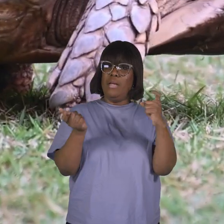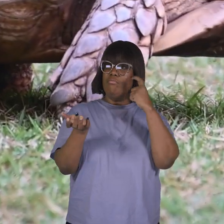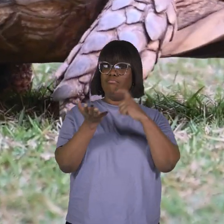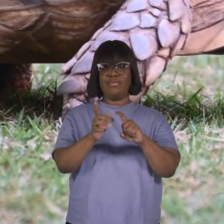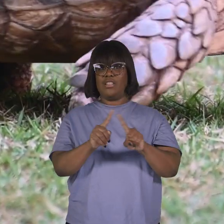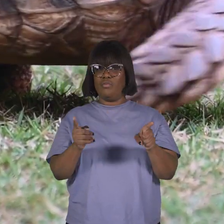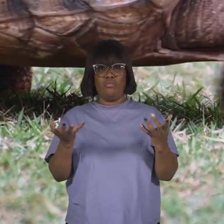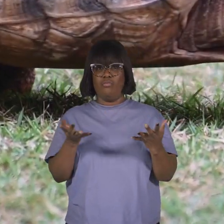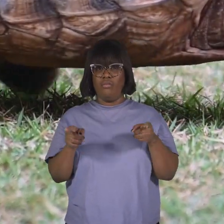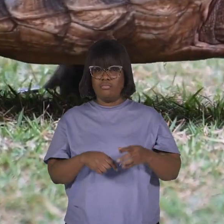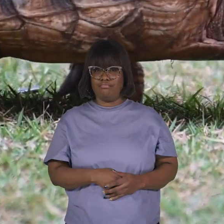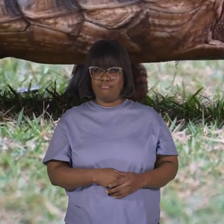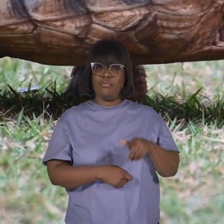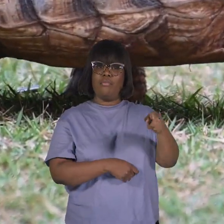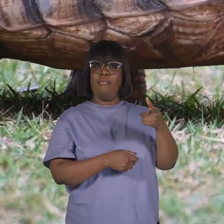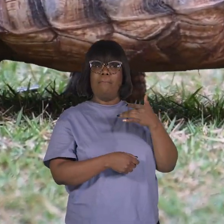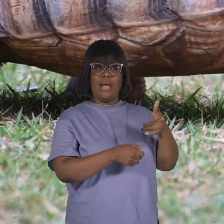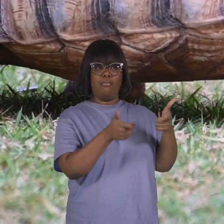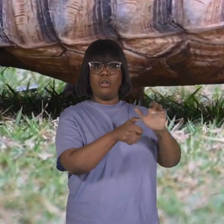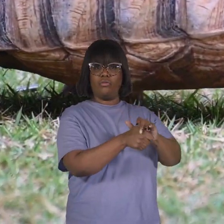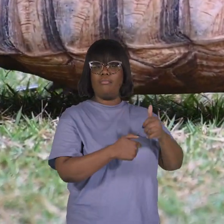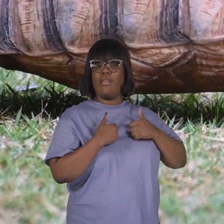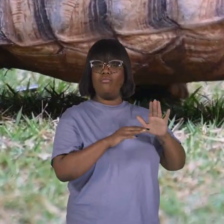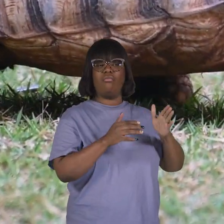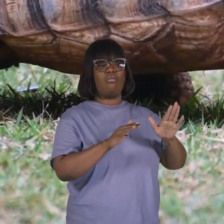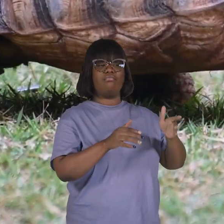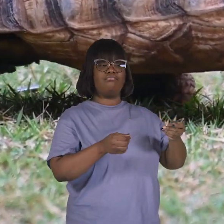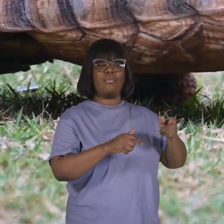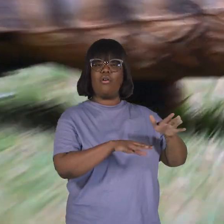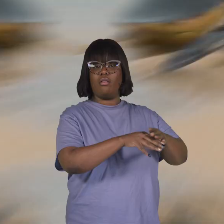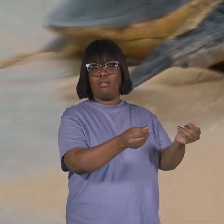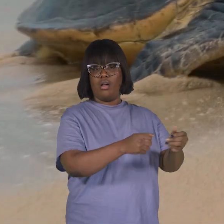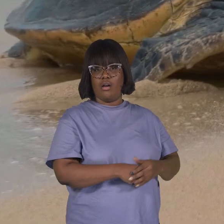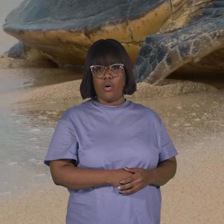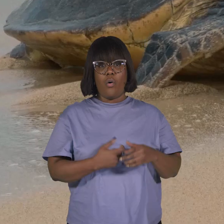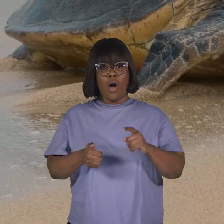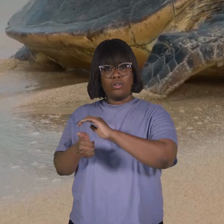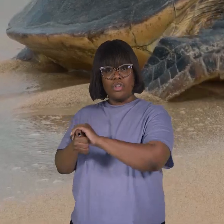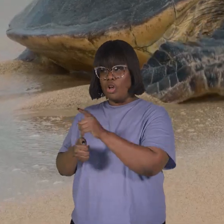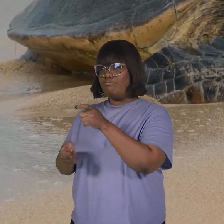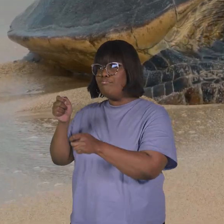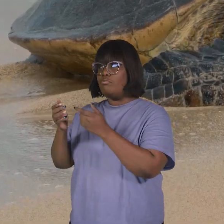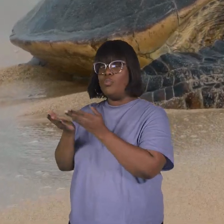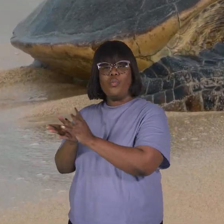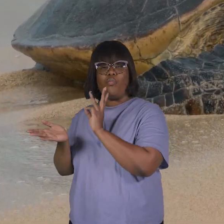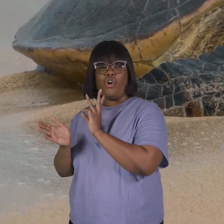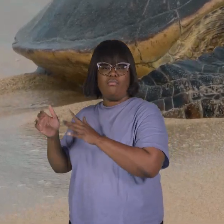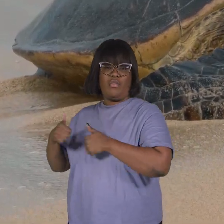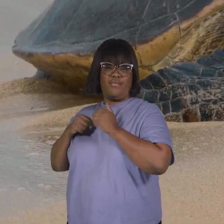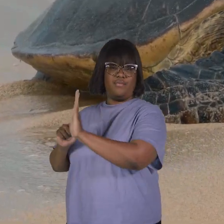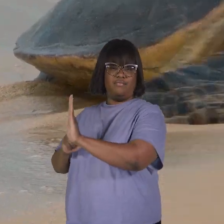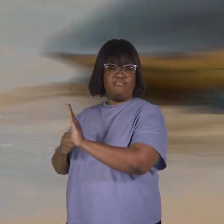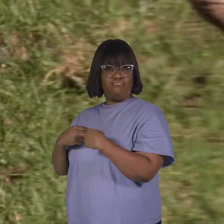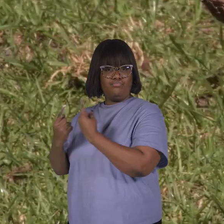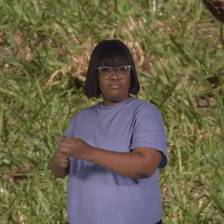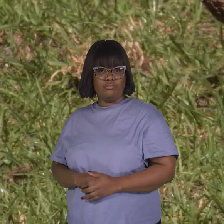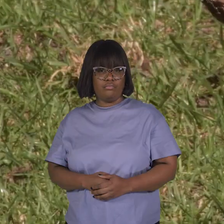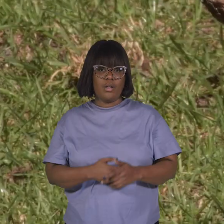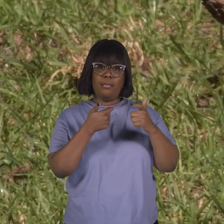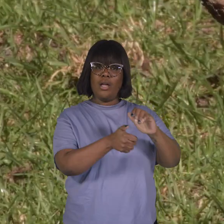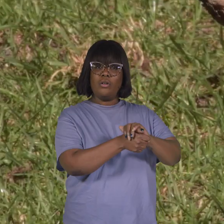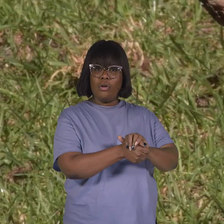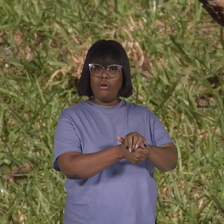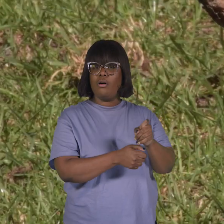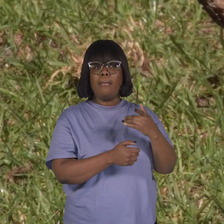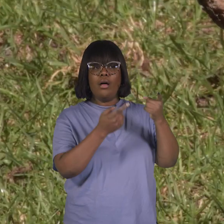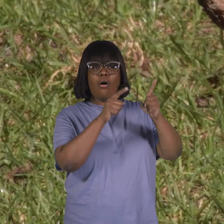one major key difference is that tortoises spend most of their time on land and turtles are adapted for life spent in water. So,